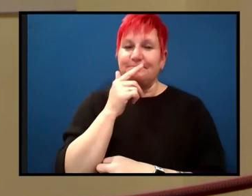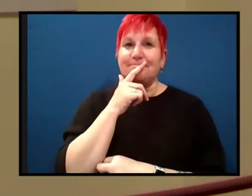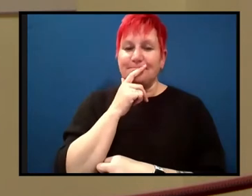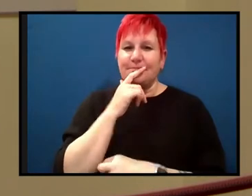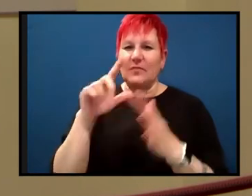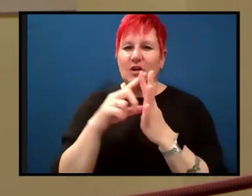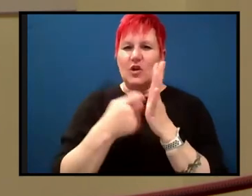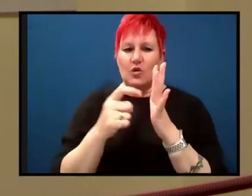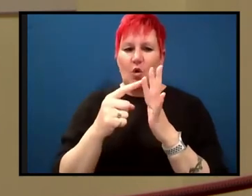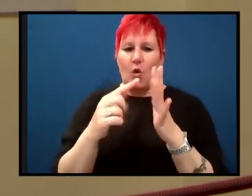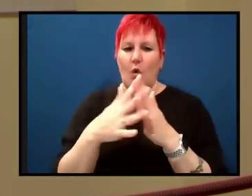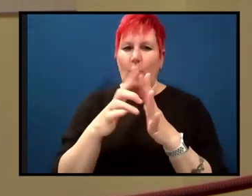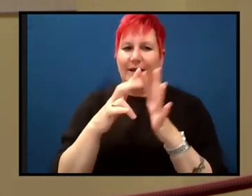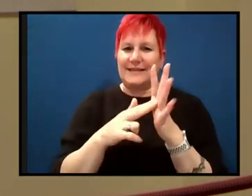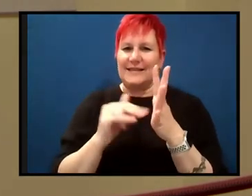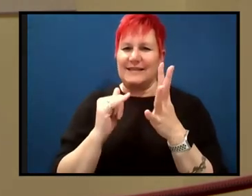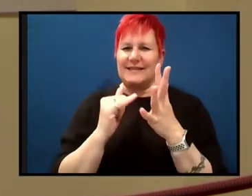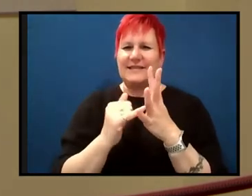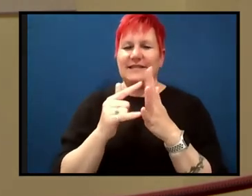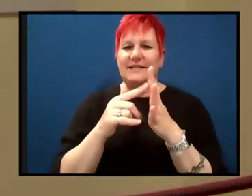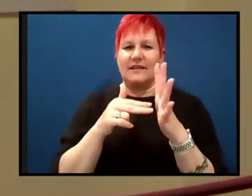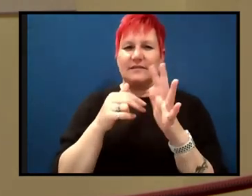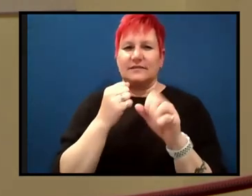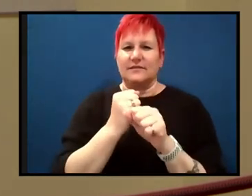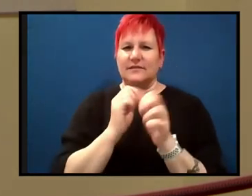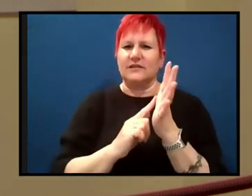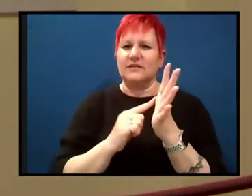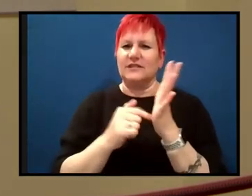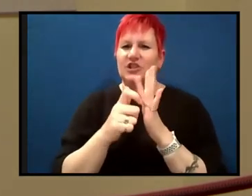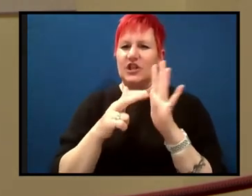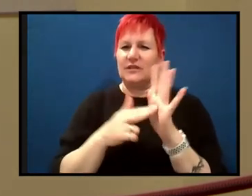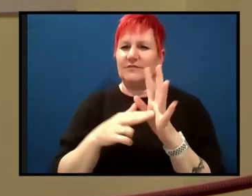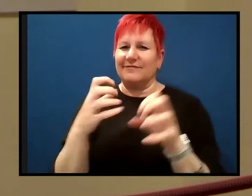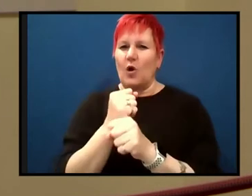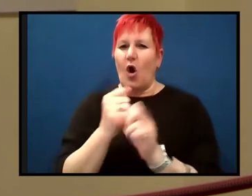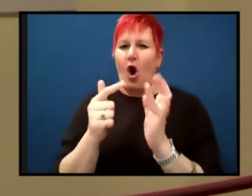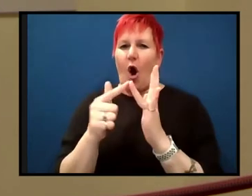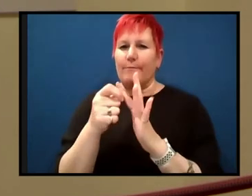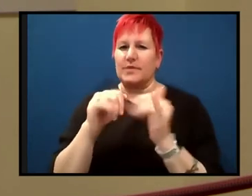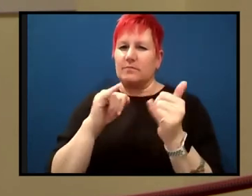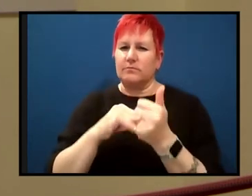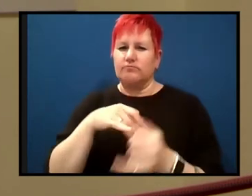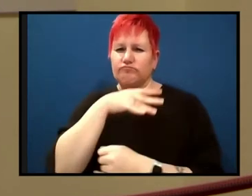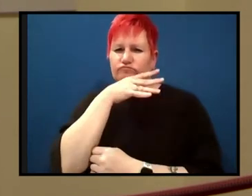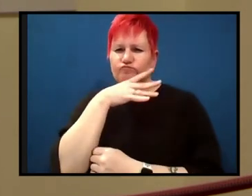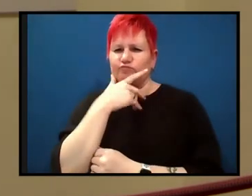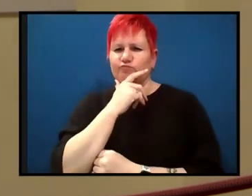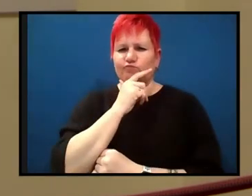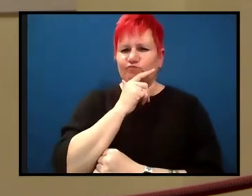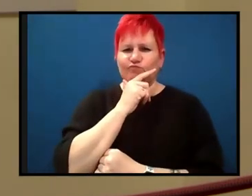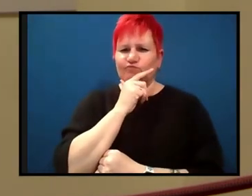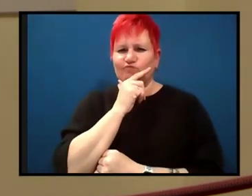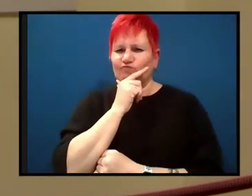Dr. Owen Singleton, Owen Pember Singleton, we used to call him ops. He was very sceptical about a lot of this stuff. He eventually